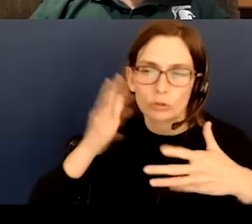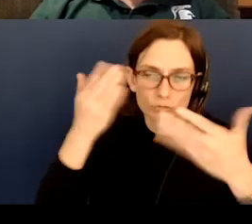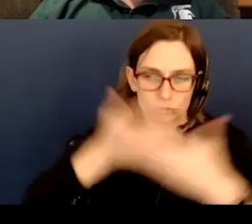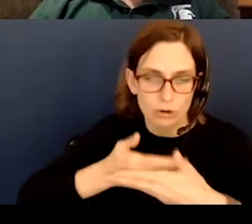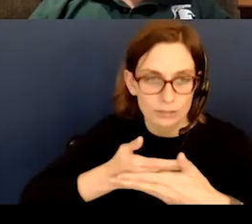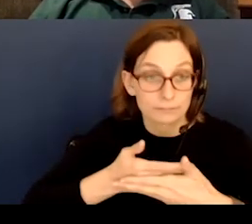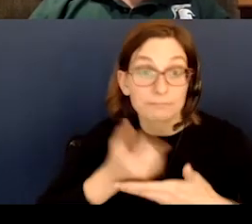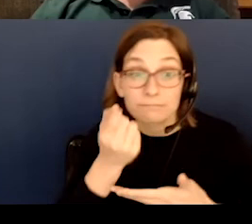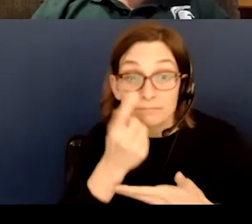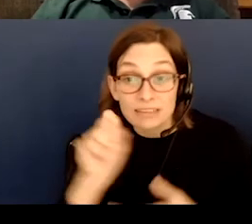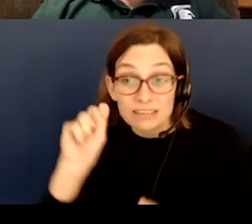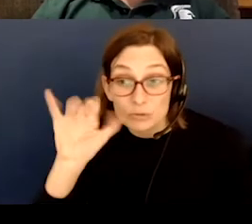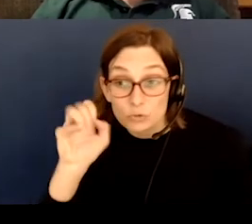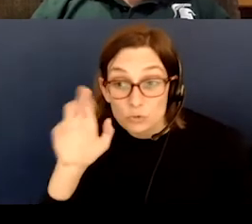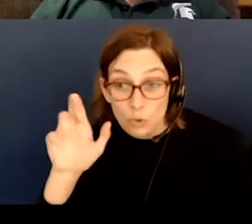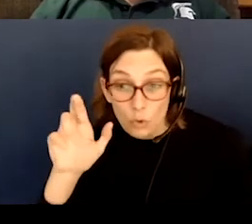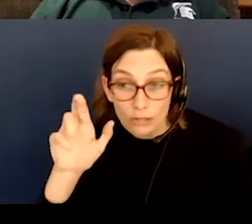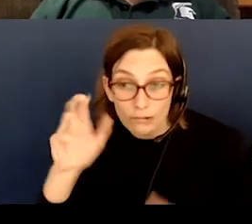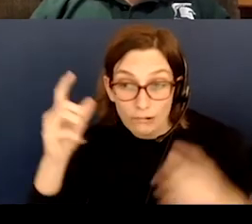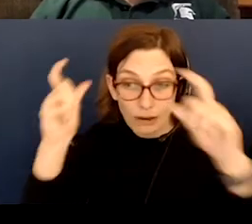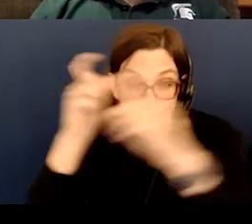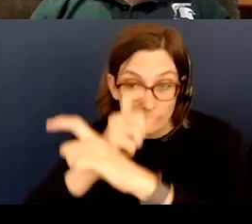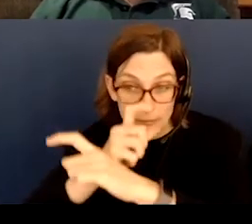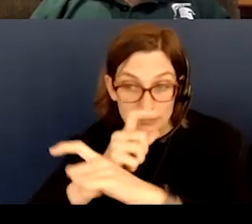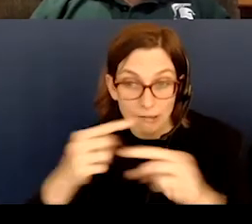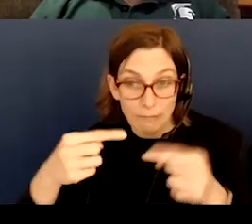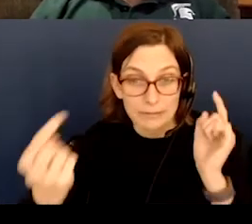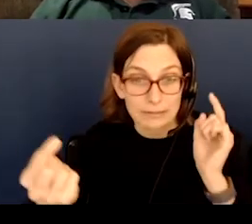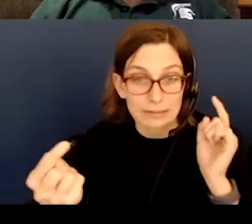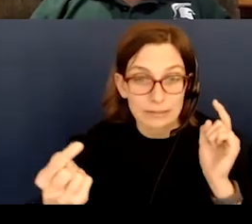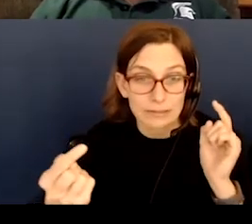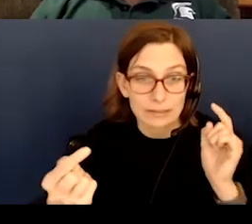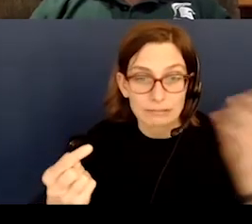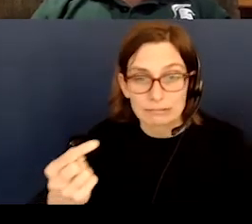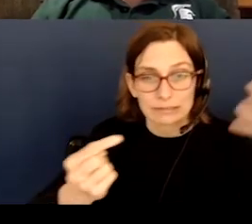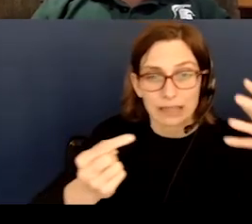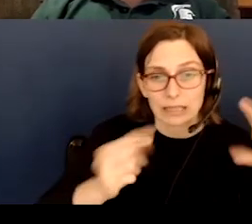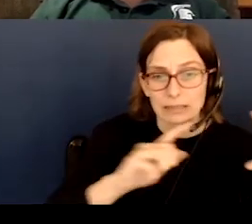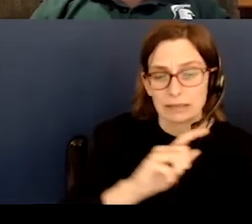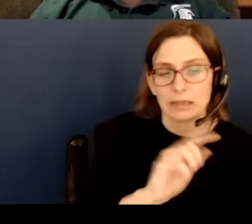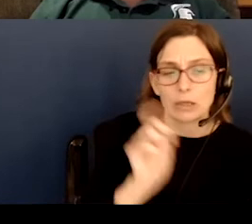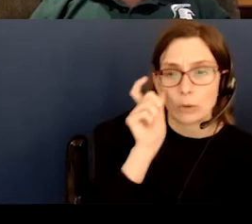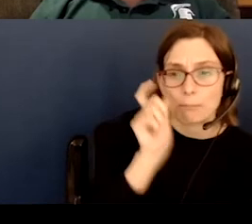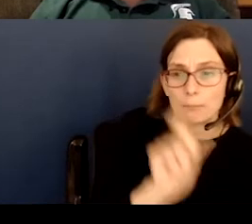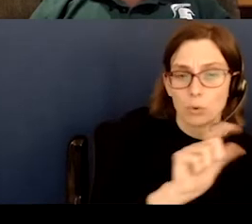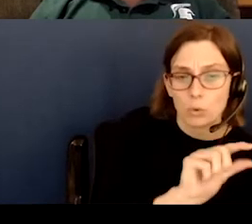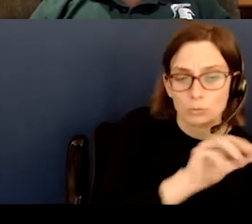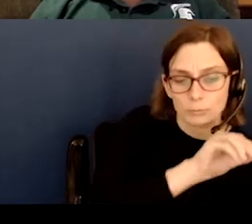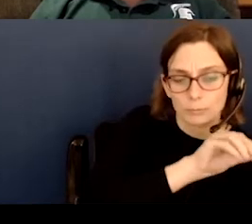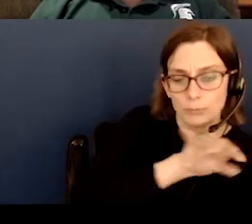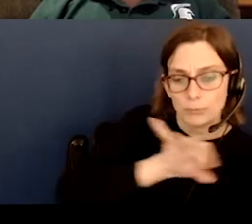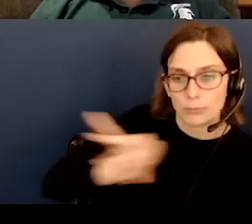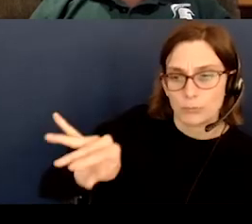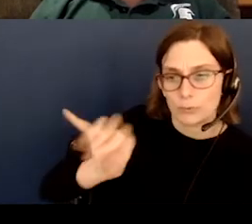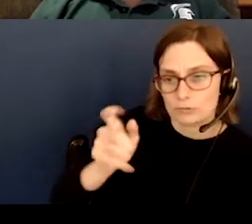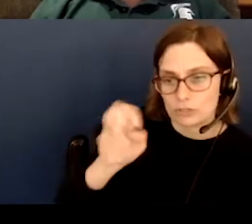eclipse, here, the sun is come, is over here, and the moon casts a shadow, and the moon